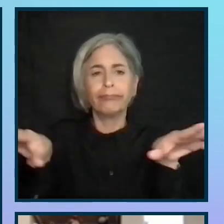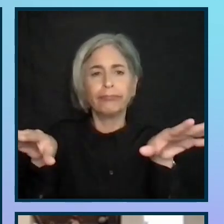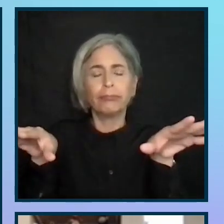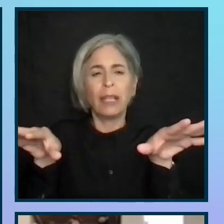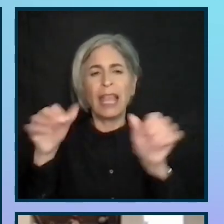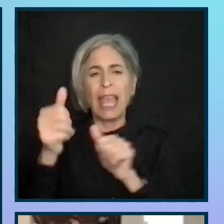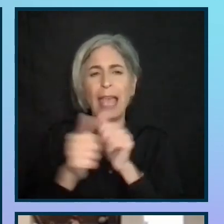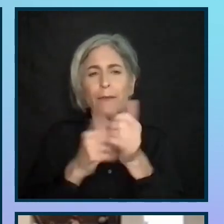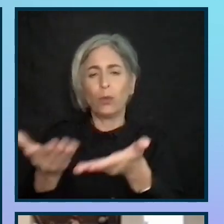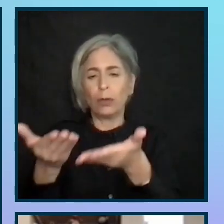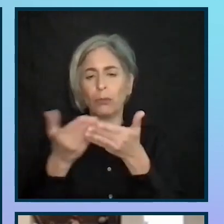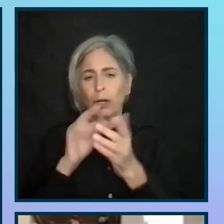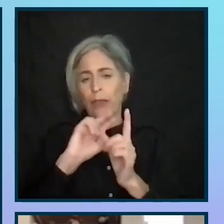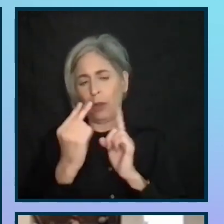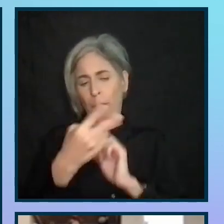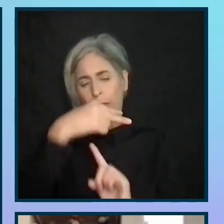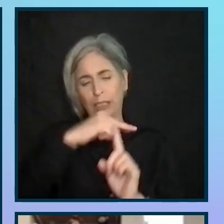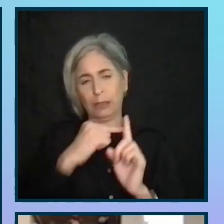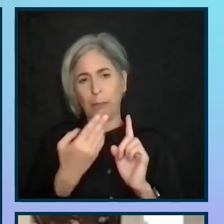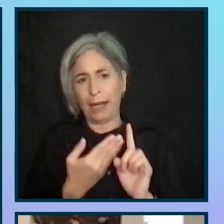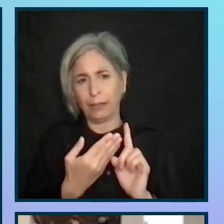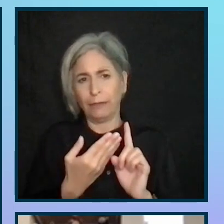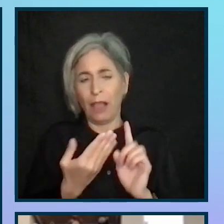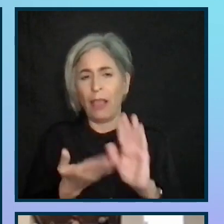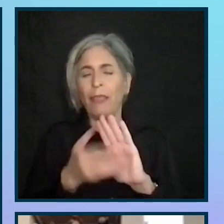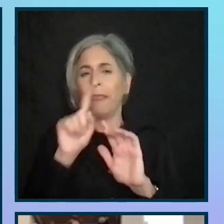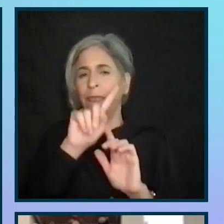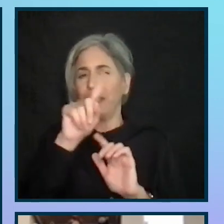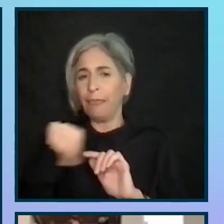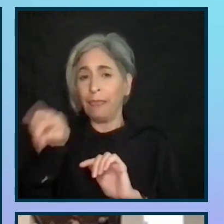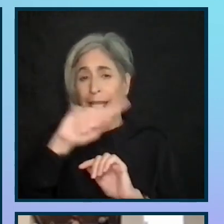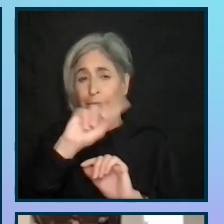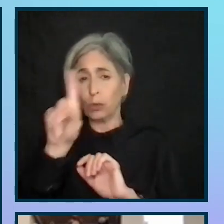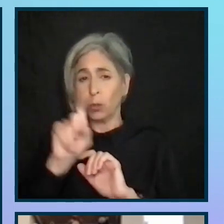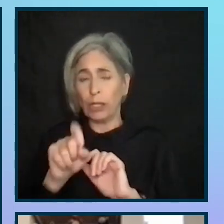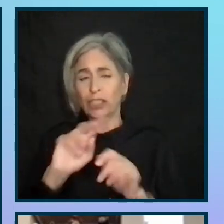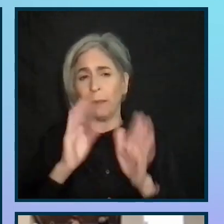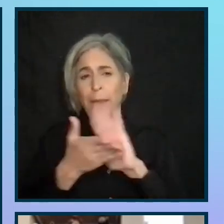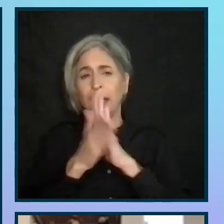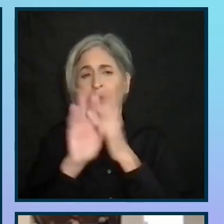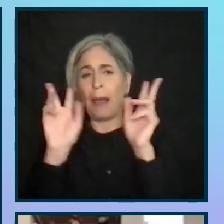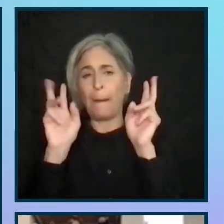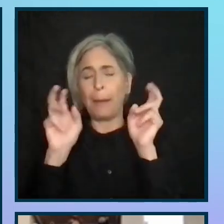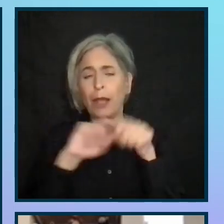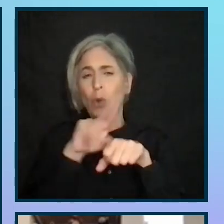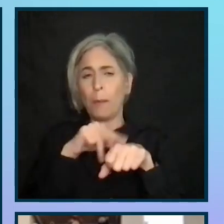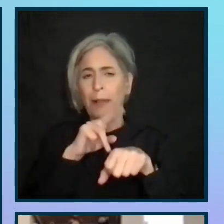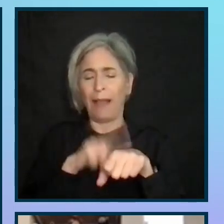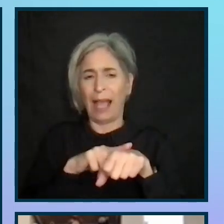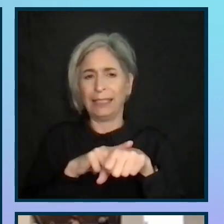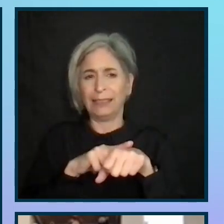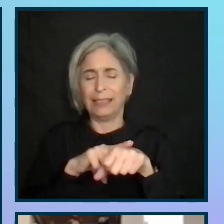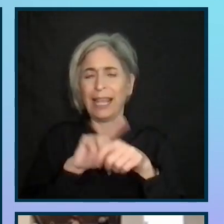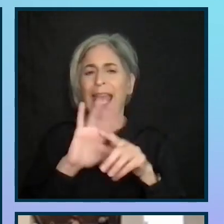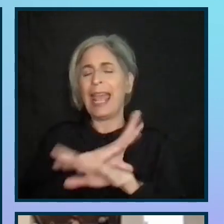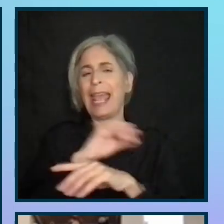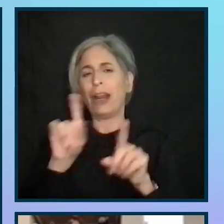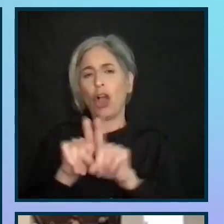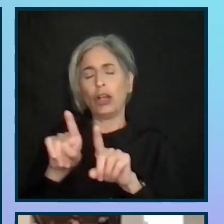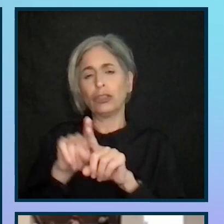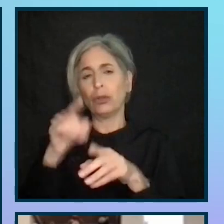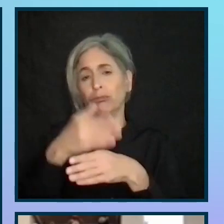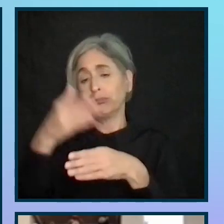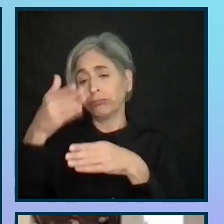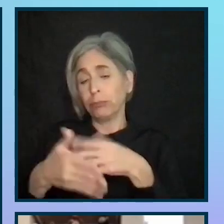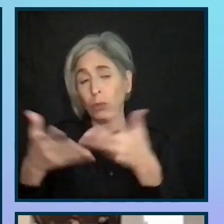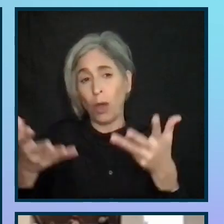perspectives, we are normalising these questions and thinking about the answers, and therefore gradually changing the culture of thought within our